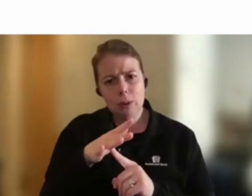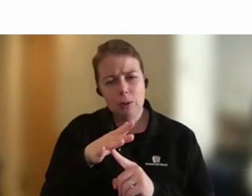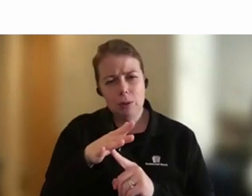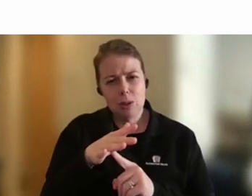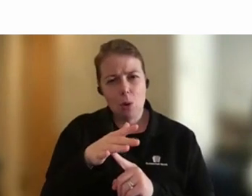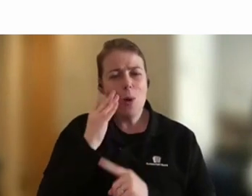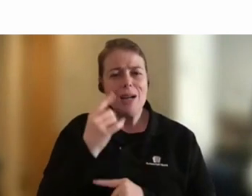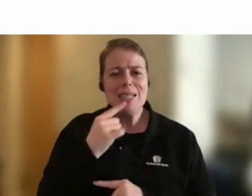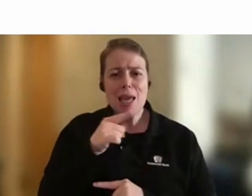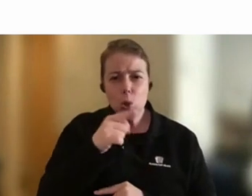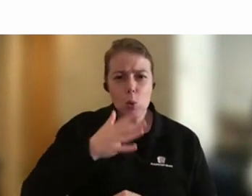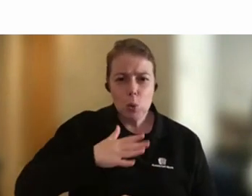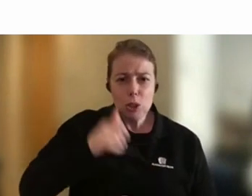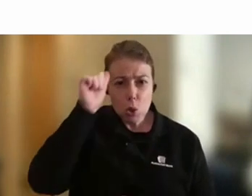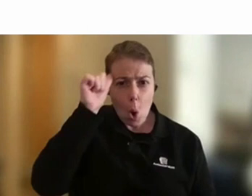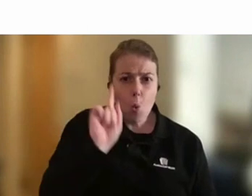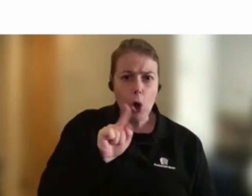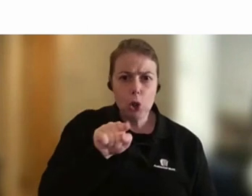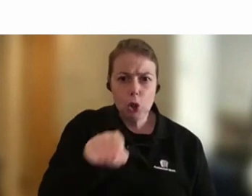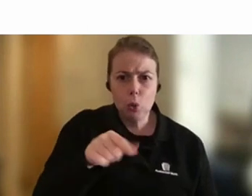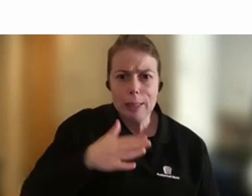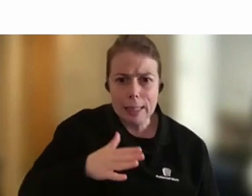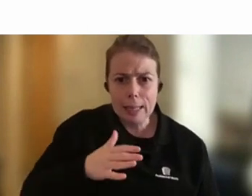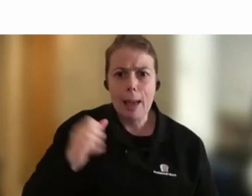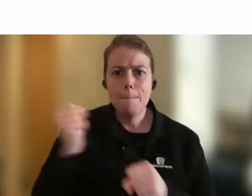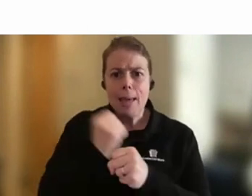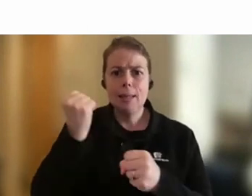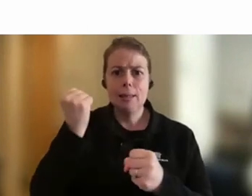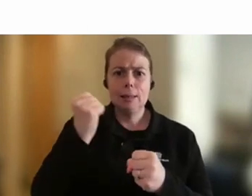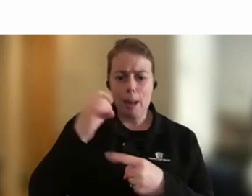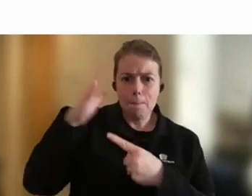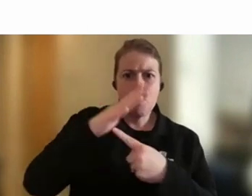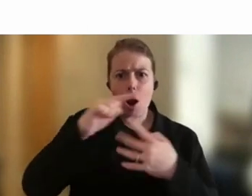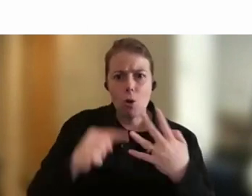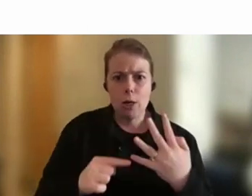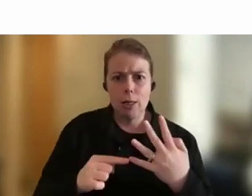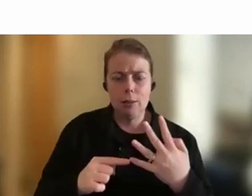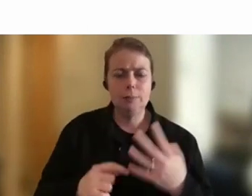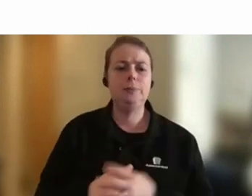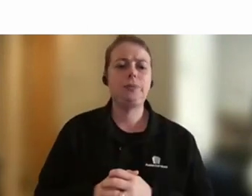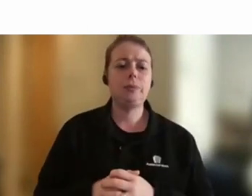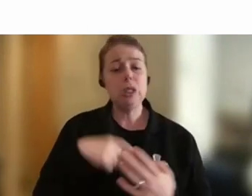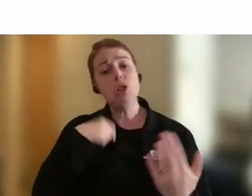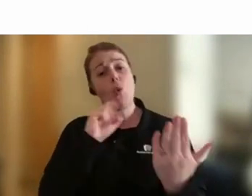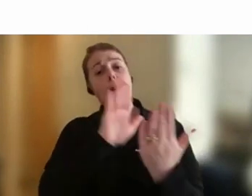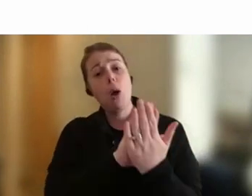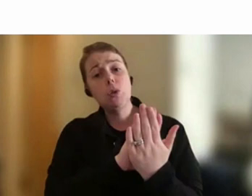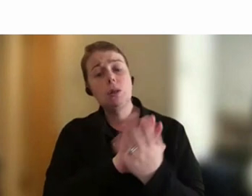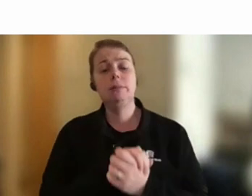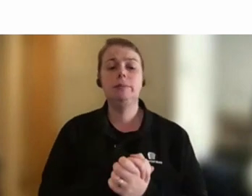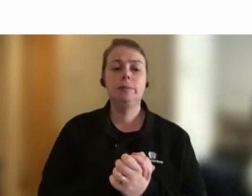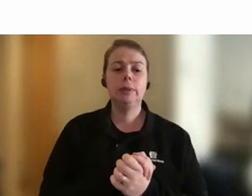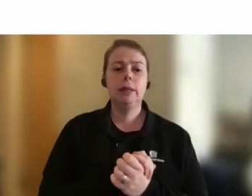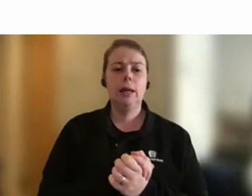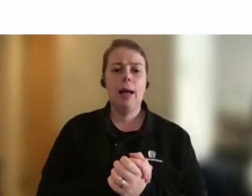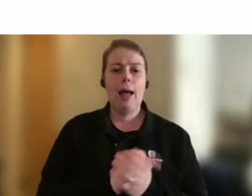And then you have to work out how, somehow you've got to prioritise it. And so I did a post about this. And the Mandarin thought this